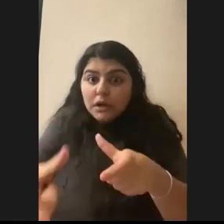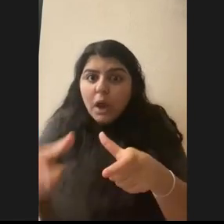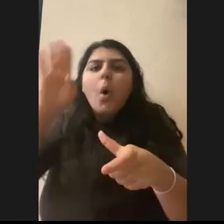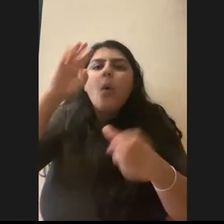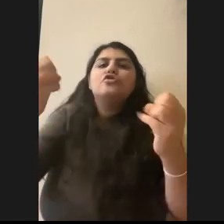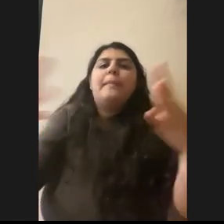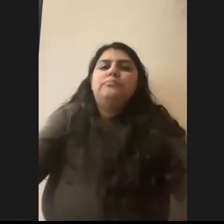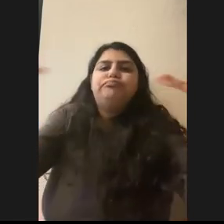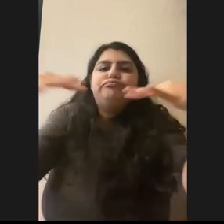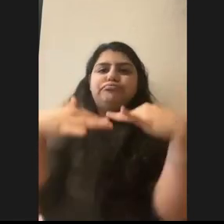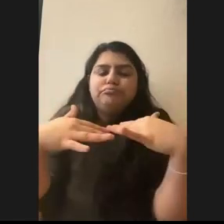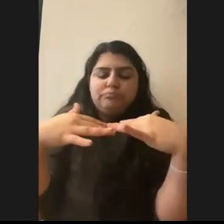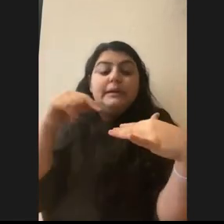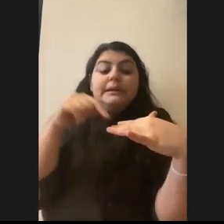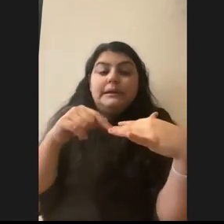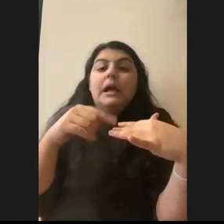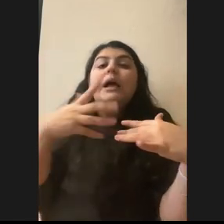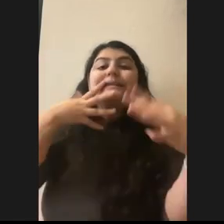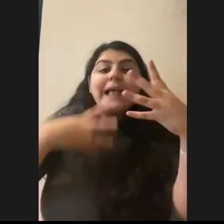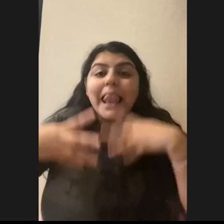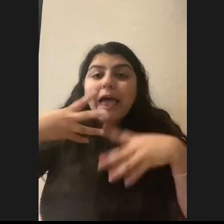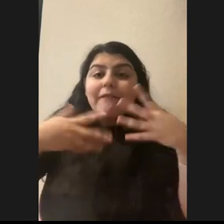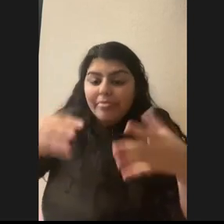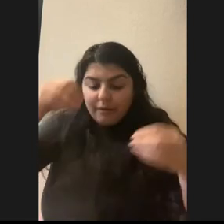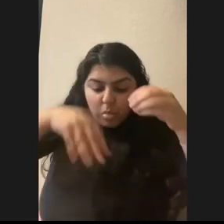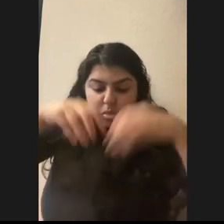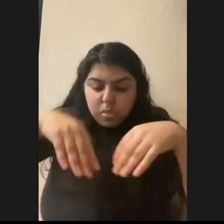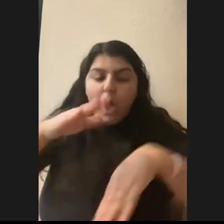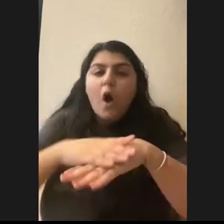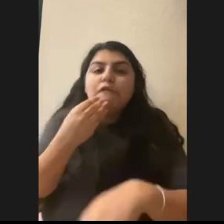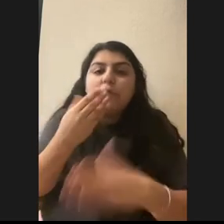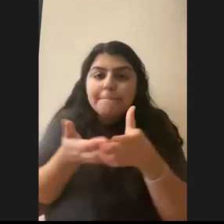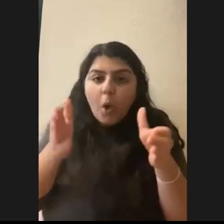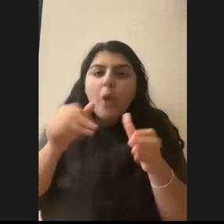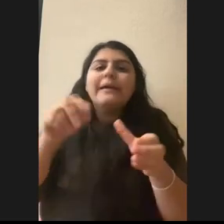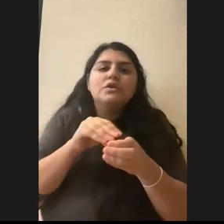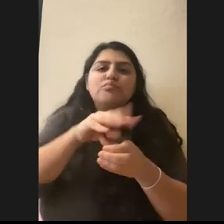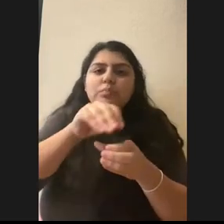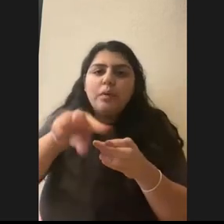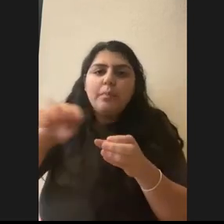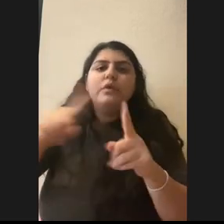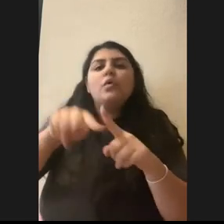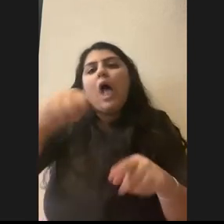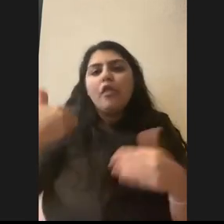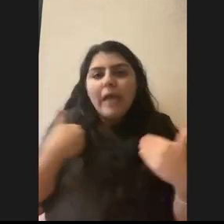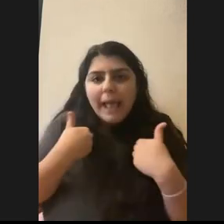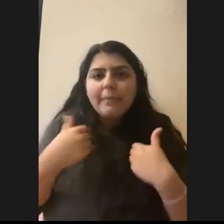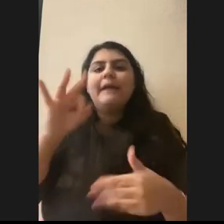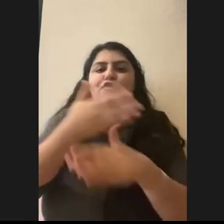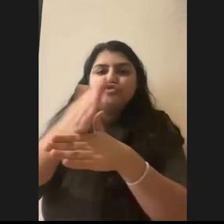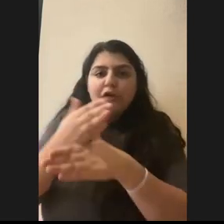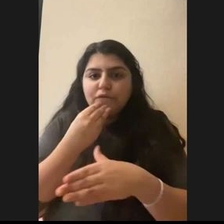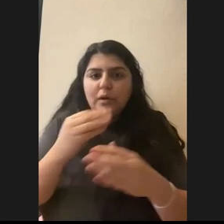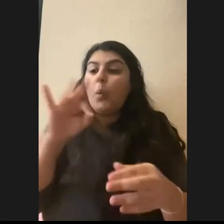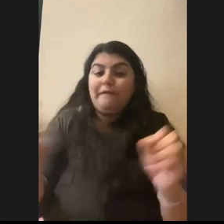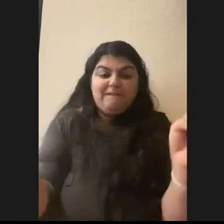and stuff on the food bowl can spread to another animal, or if they're just at the same food bowl and they end up having a little fight